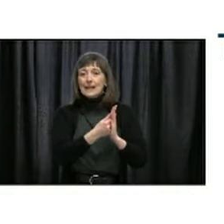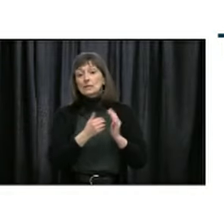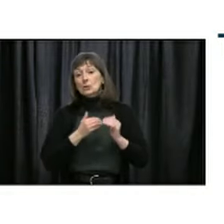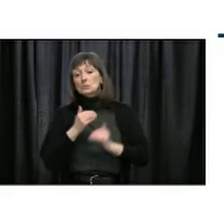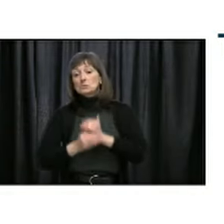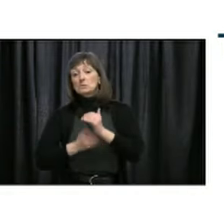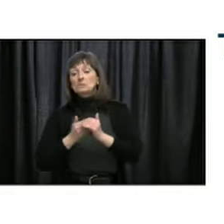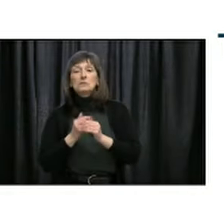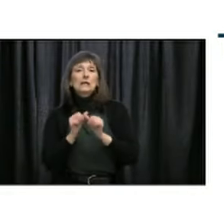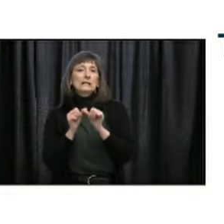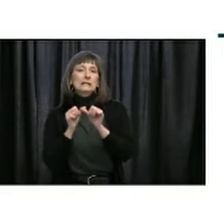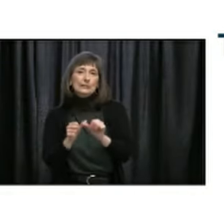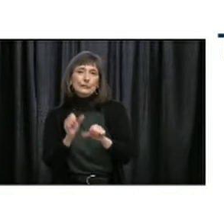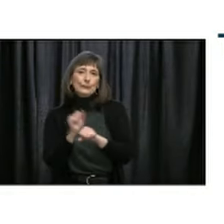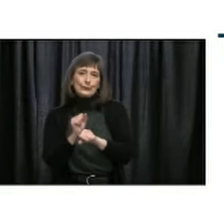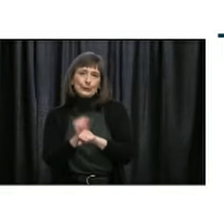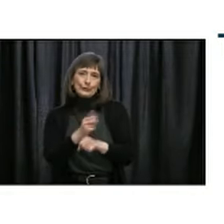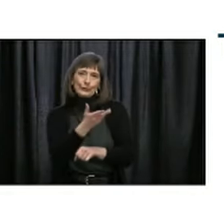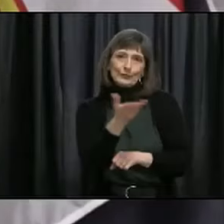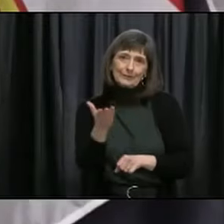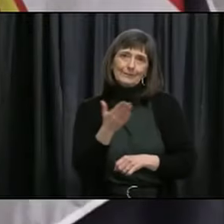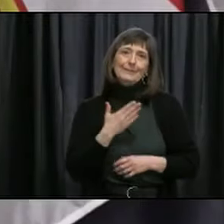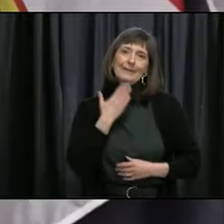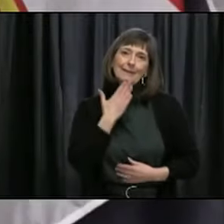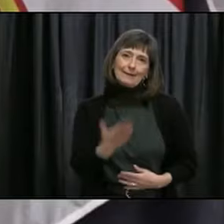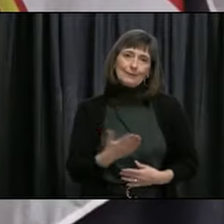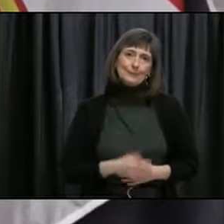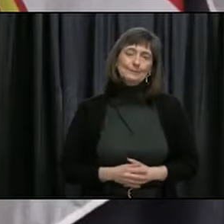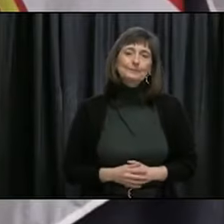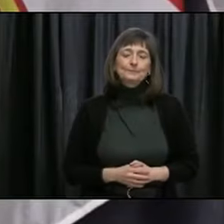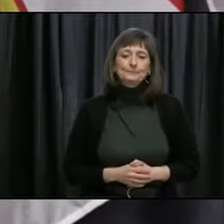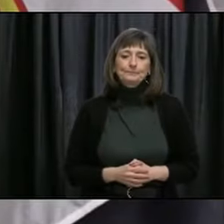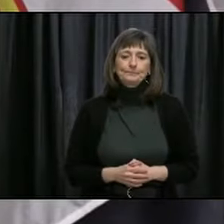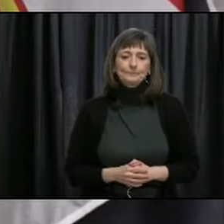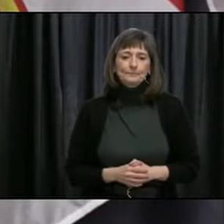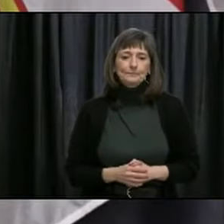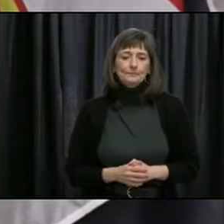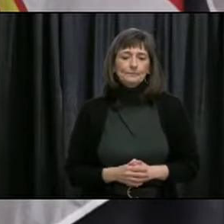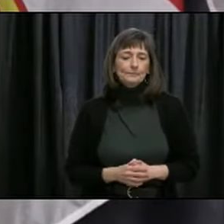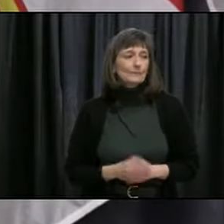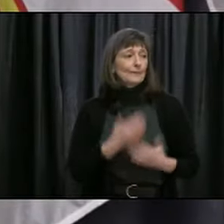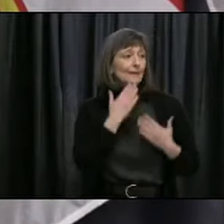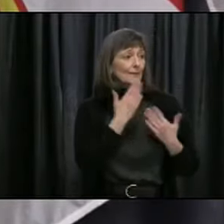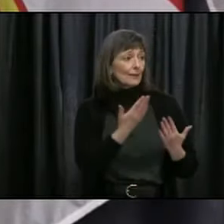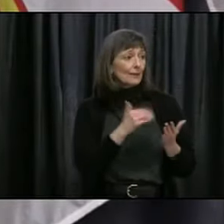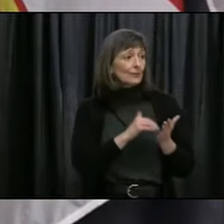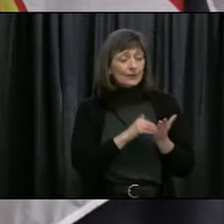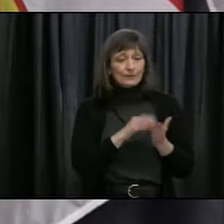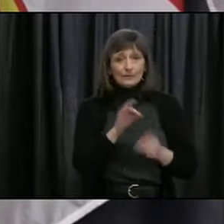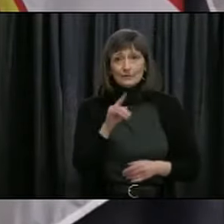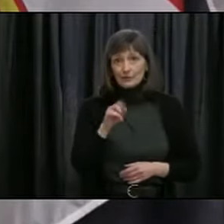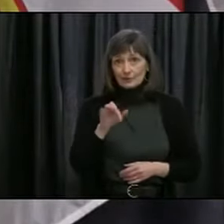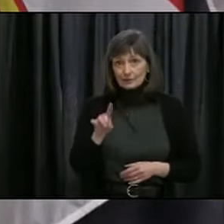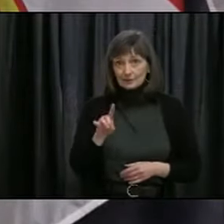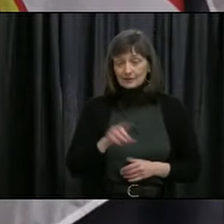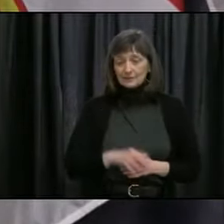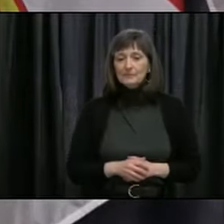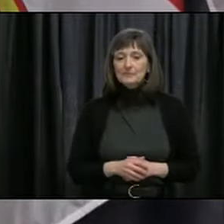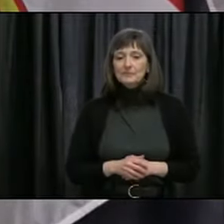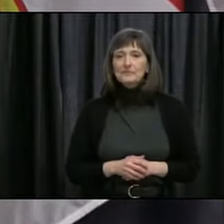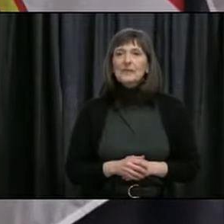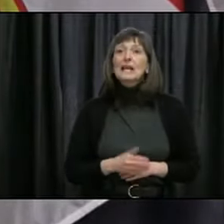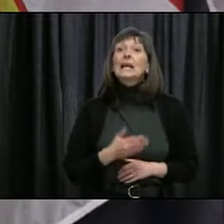with COVID-19. Thank you very much. Well, thank you, Dr. Fitzgerald. As Dr.